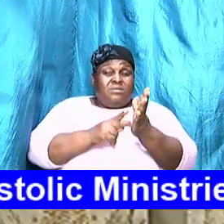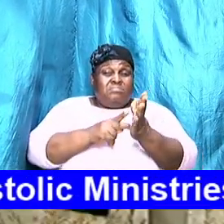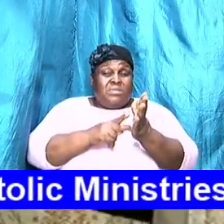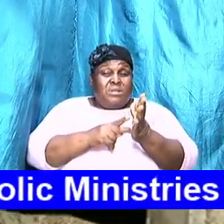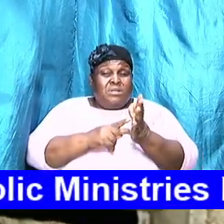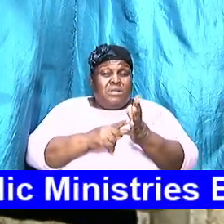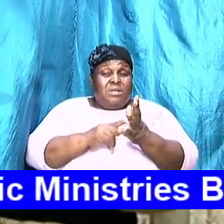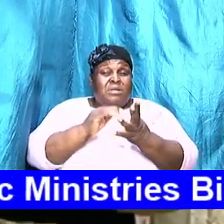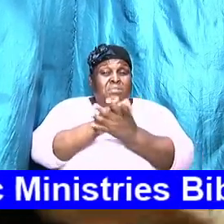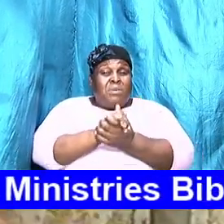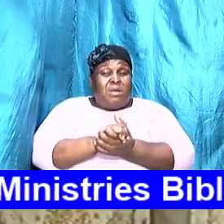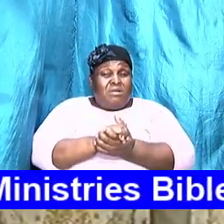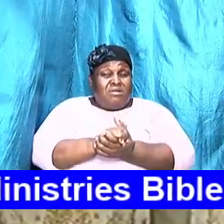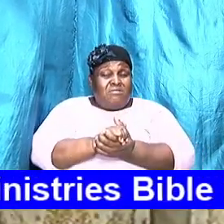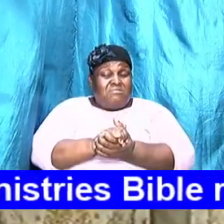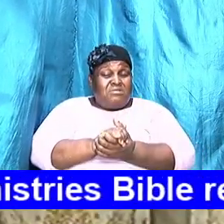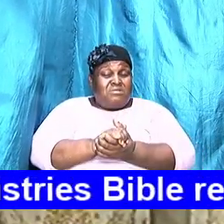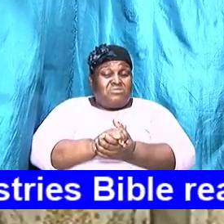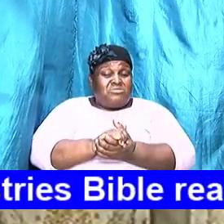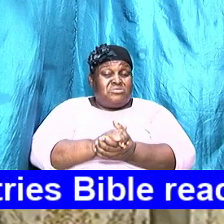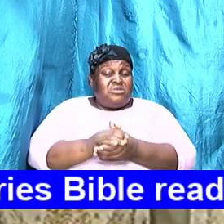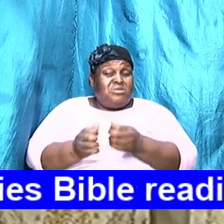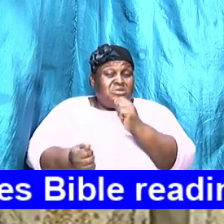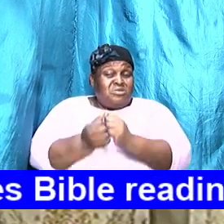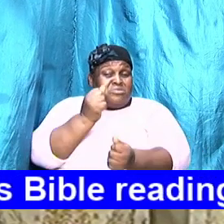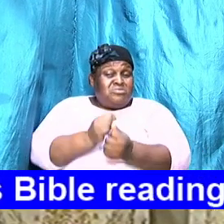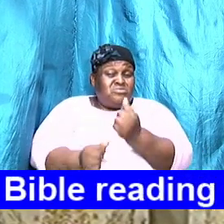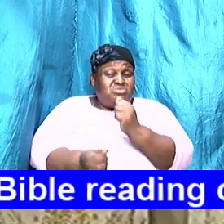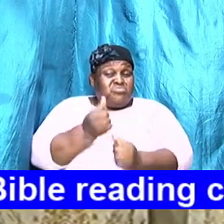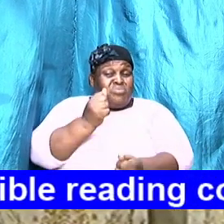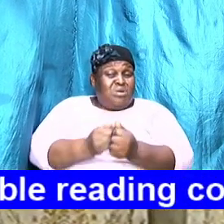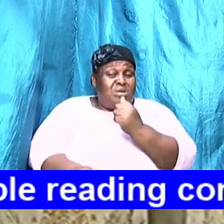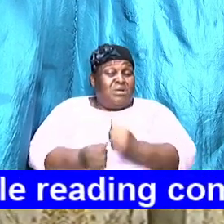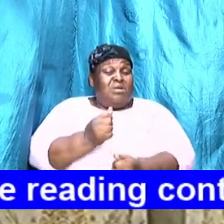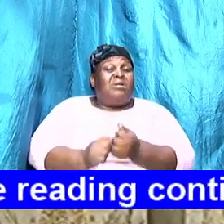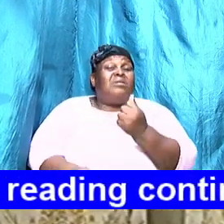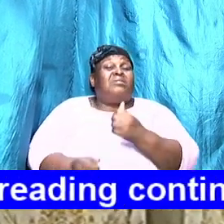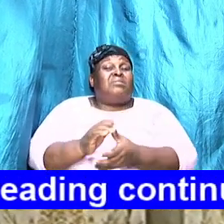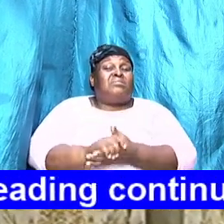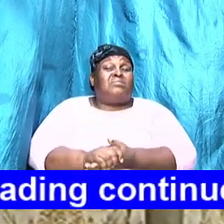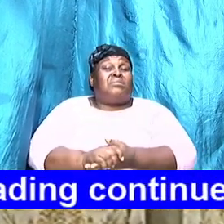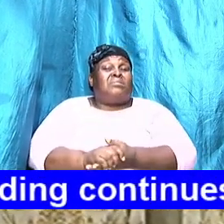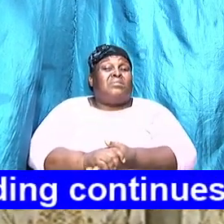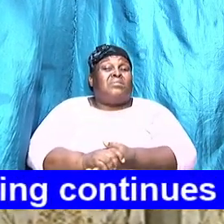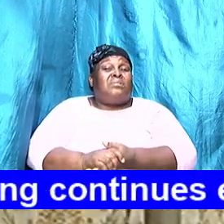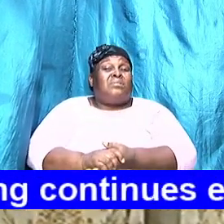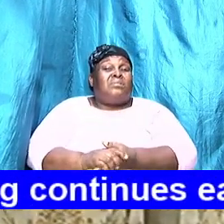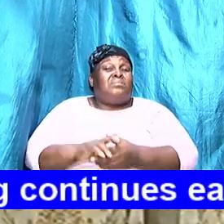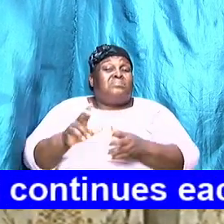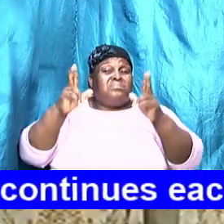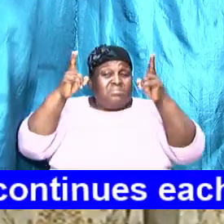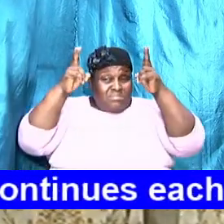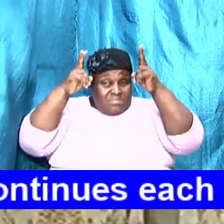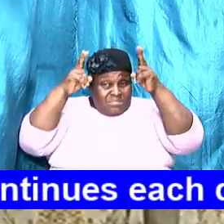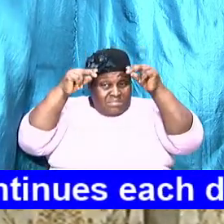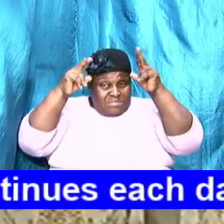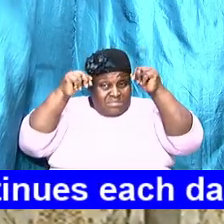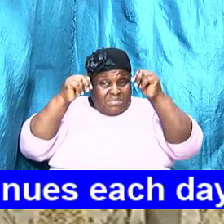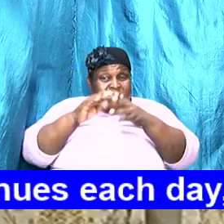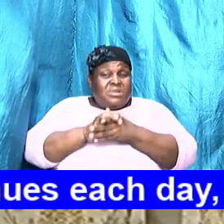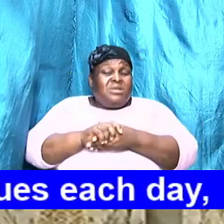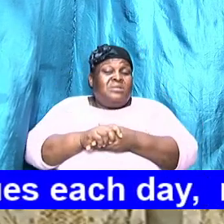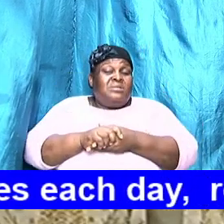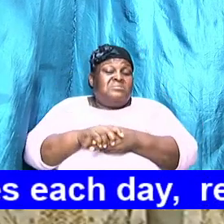everybody move away. And the thing comes to a point where the donkeys sit down. It is a